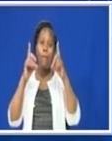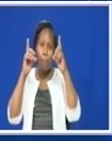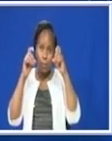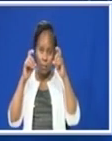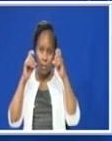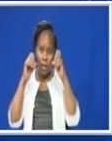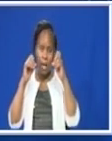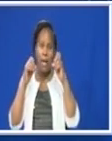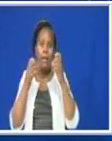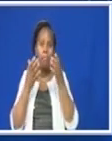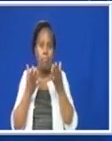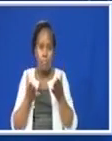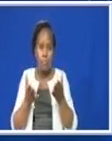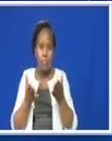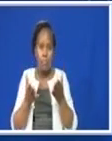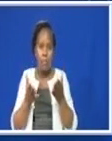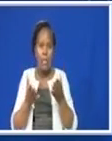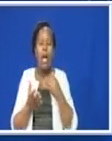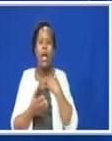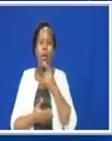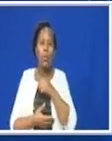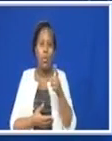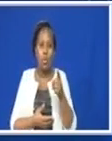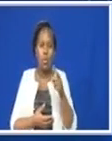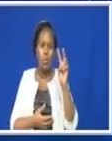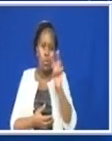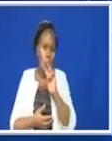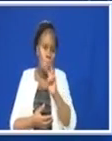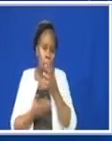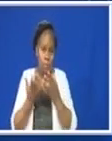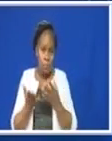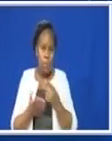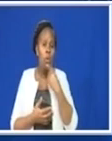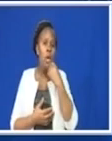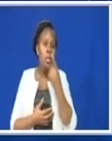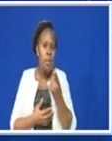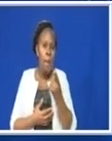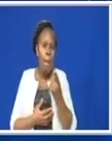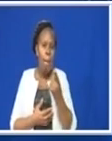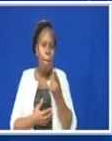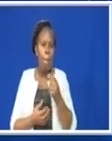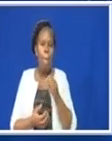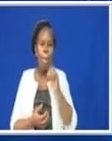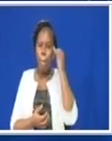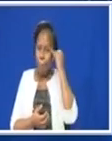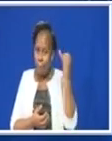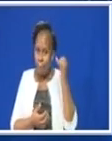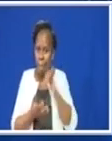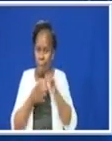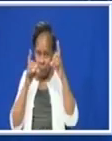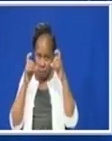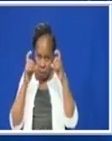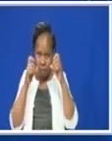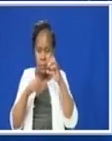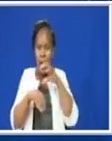is there for, Lana, I want you to look at this. We have already, I have already given you the hint that the photograph